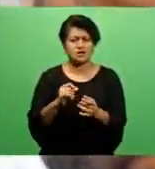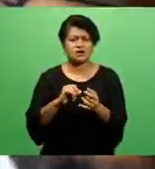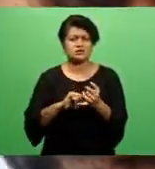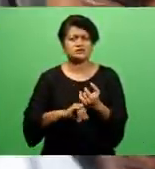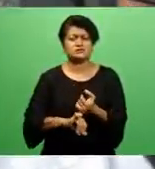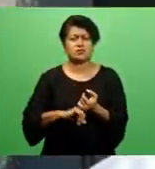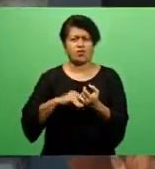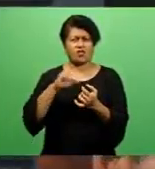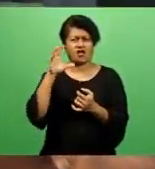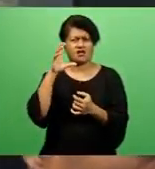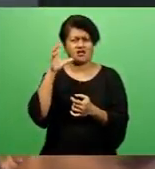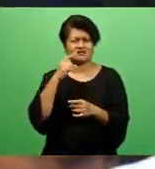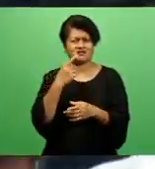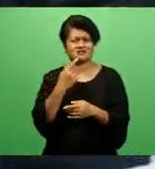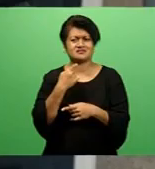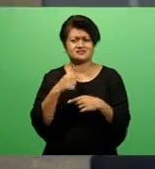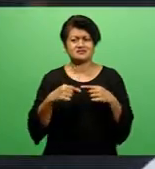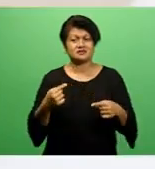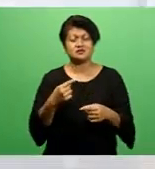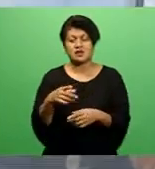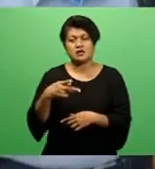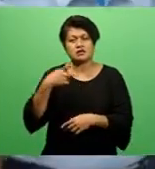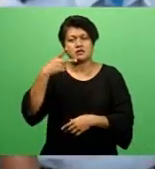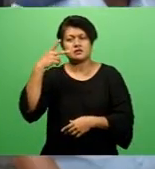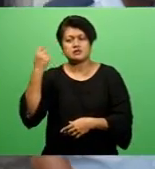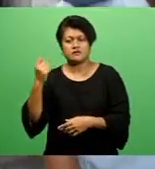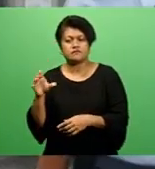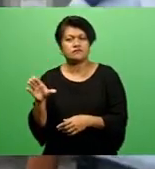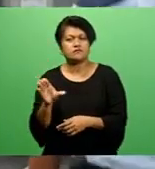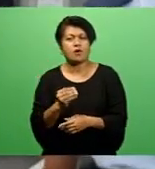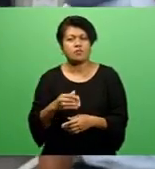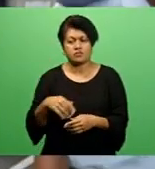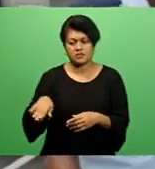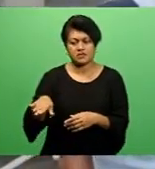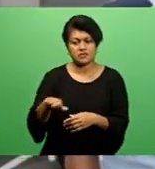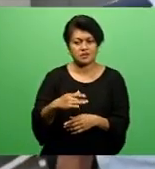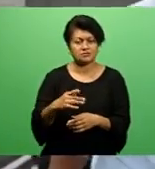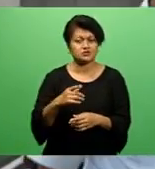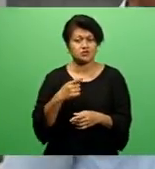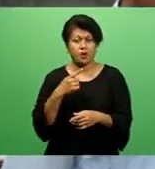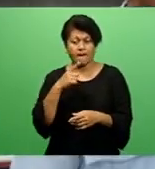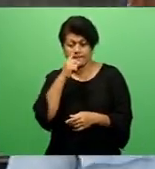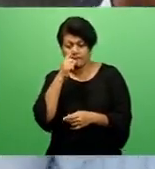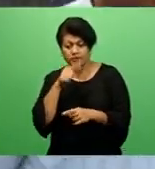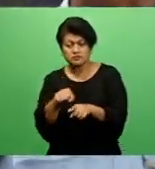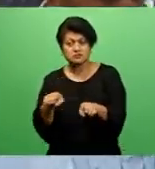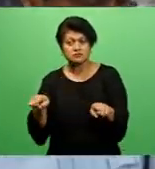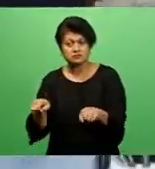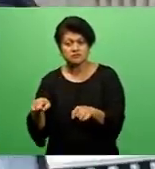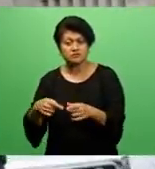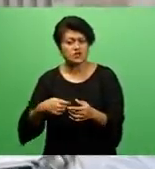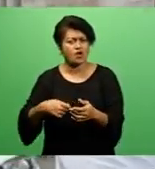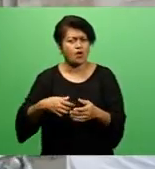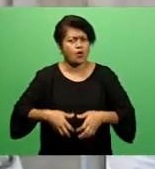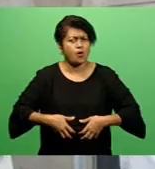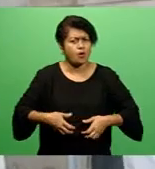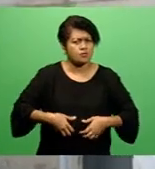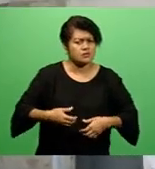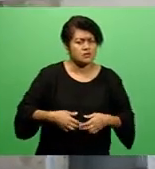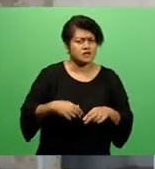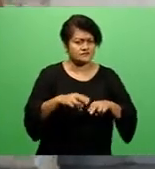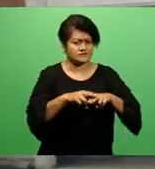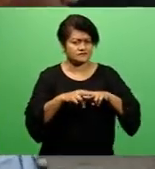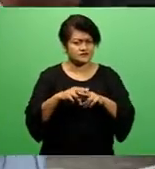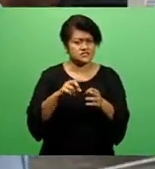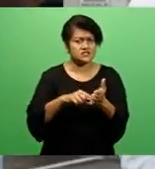,996 from them. The matter came to light when the customers complained to the Fiji TV engineering manager that